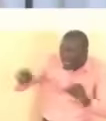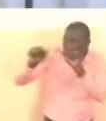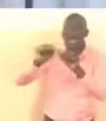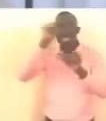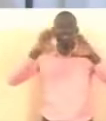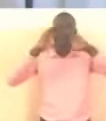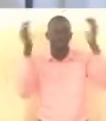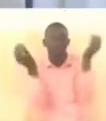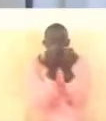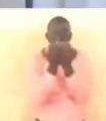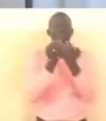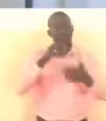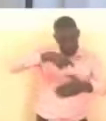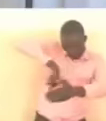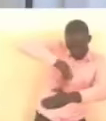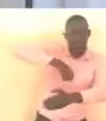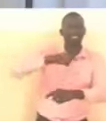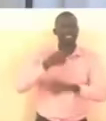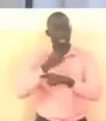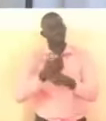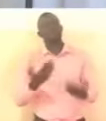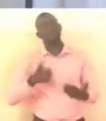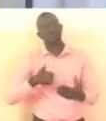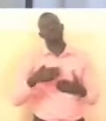and the communities within them